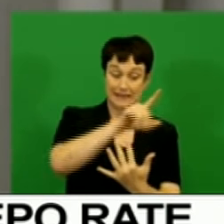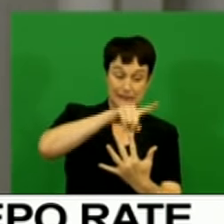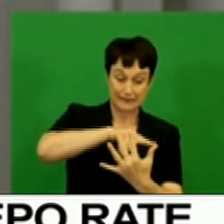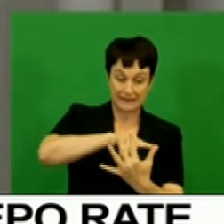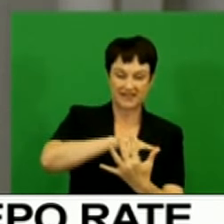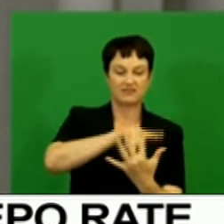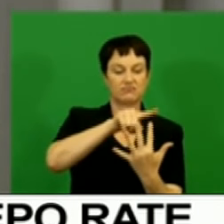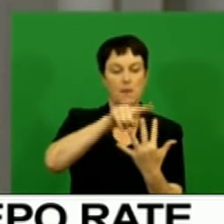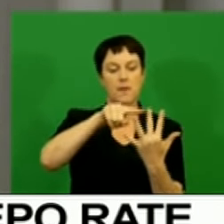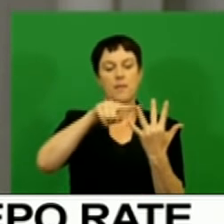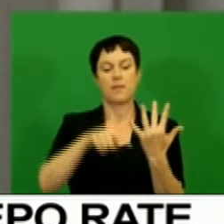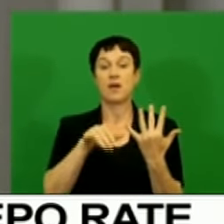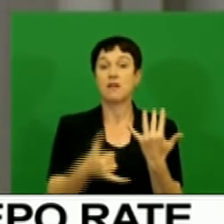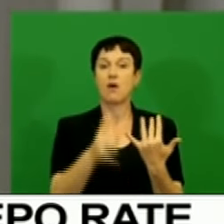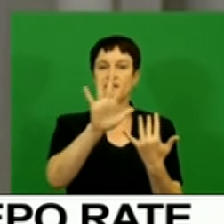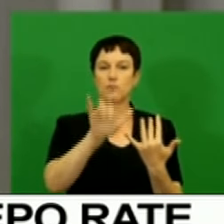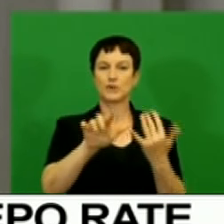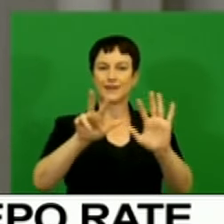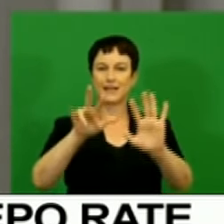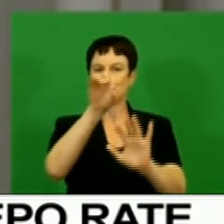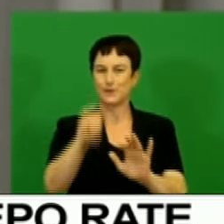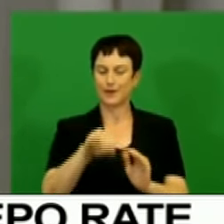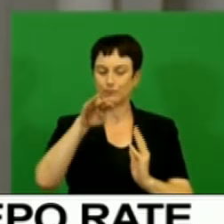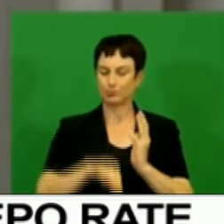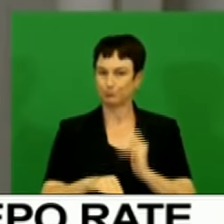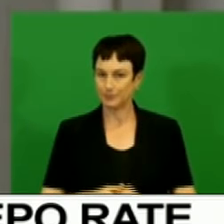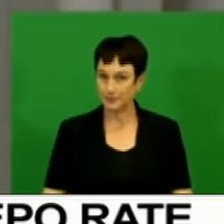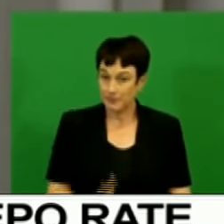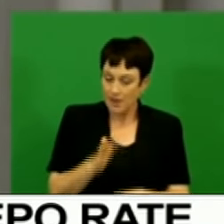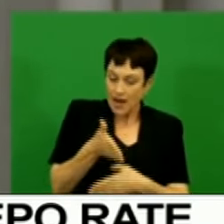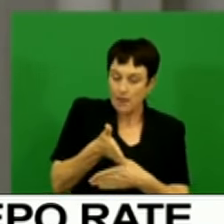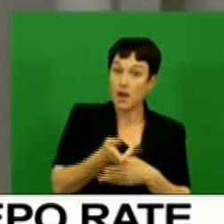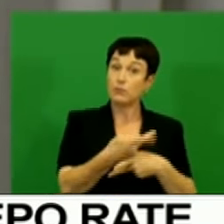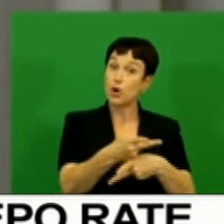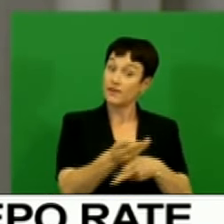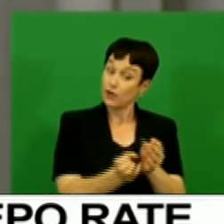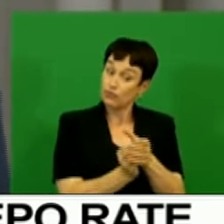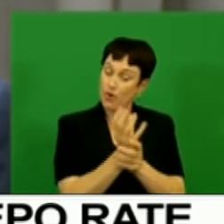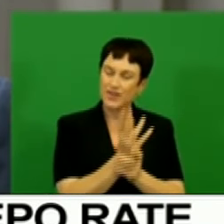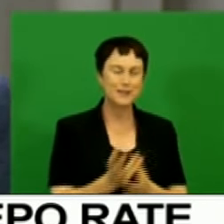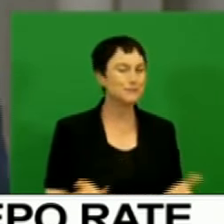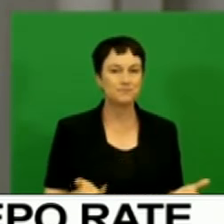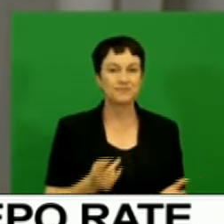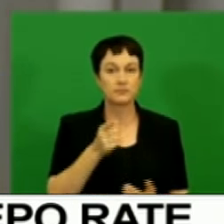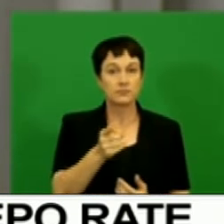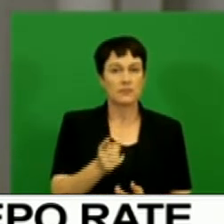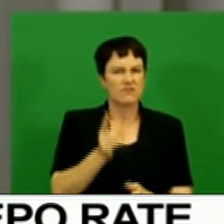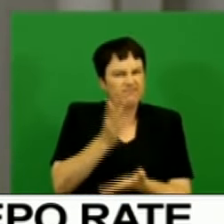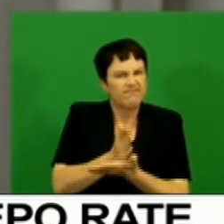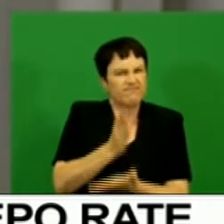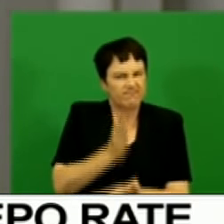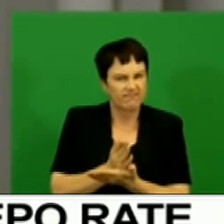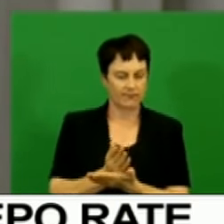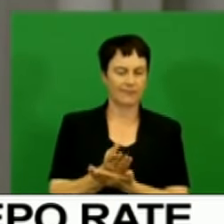.8%. Following a small decline in labour productivity growth, nominal unit labour costs in the formal